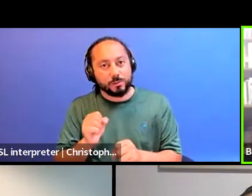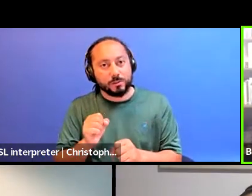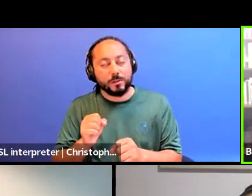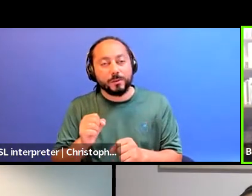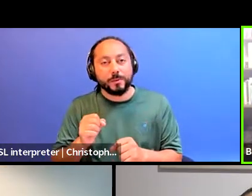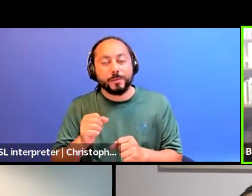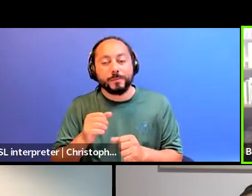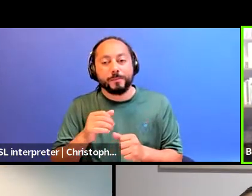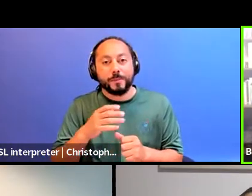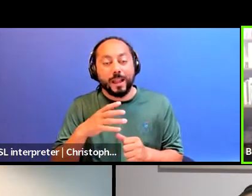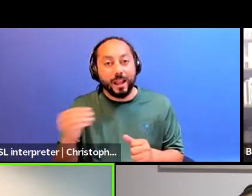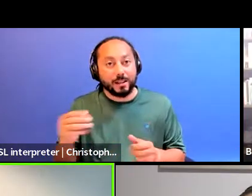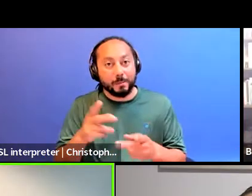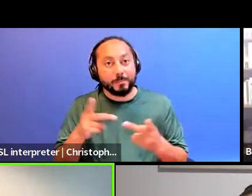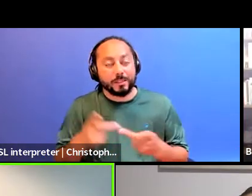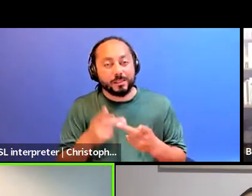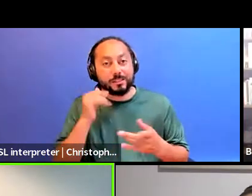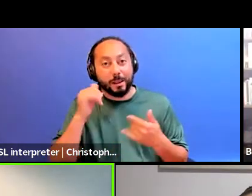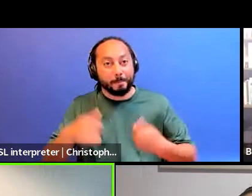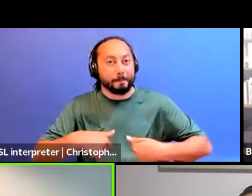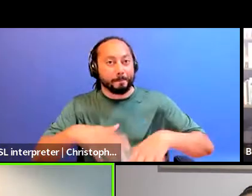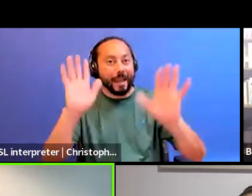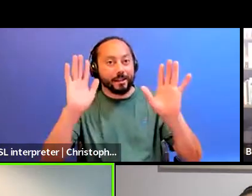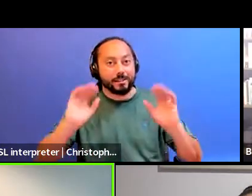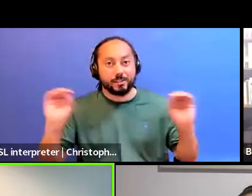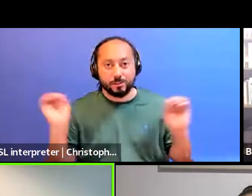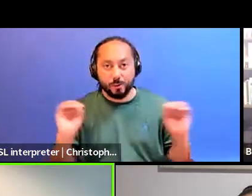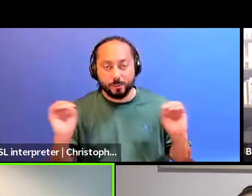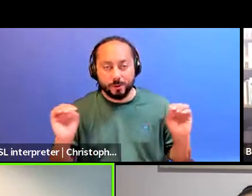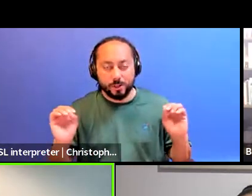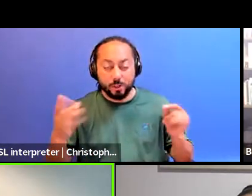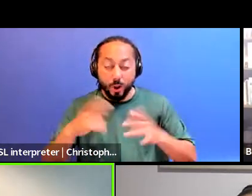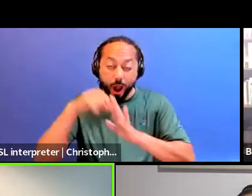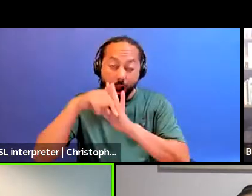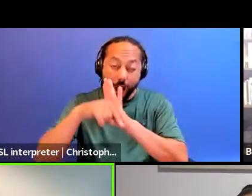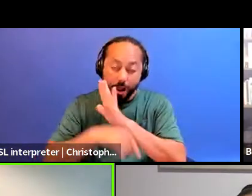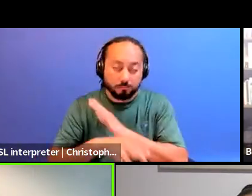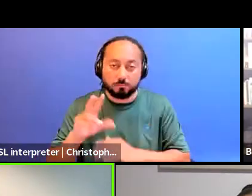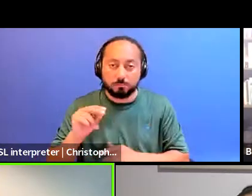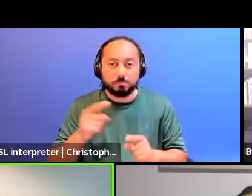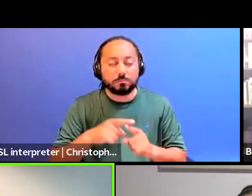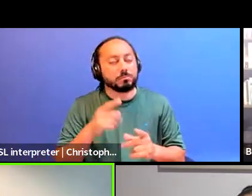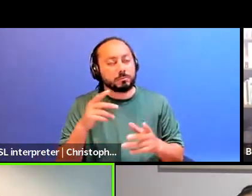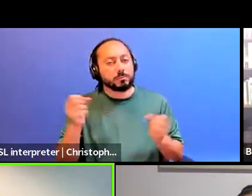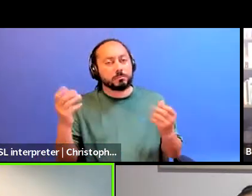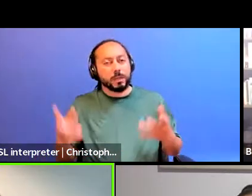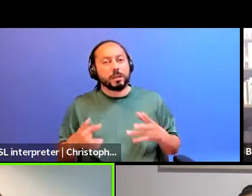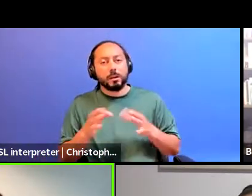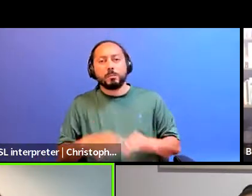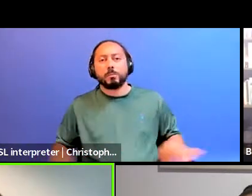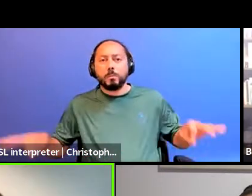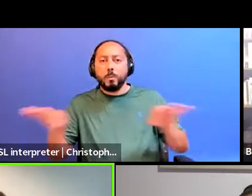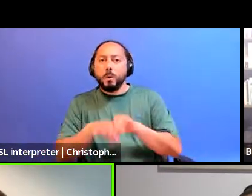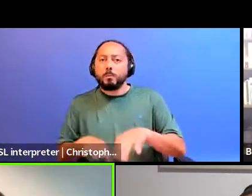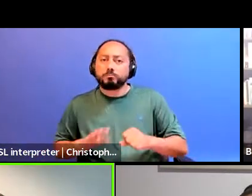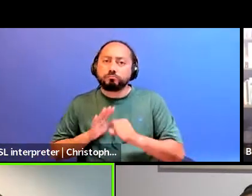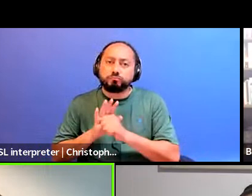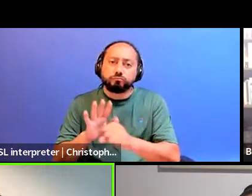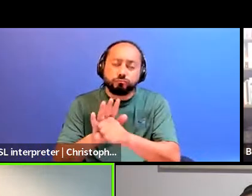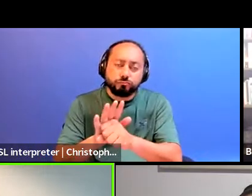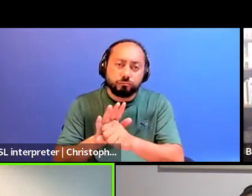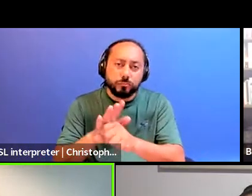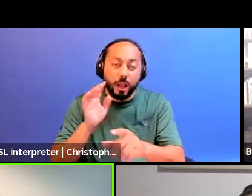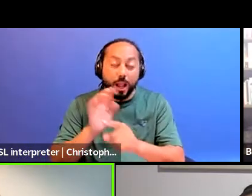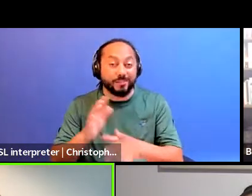nobody, right? So I think instead of getting into the nitty gritty, I think there are so many really important movements that are geared towards